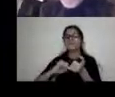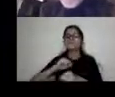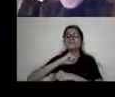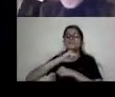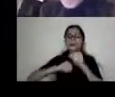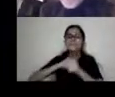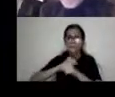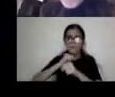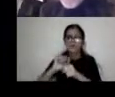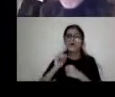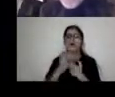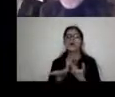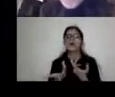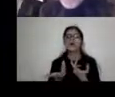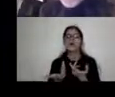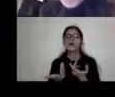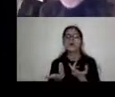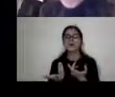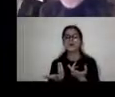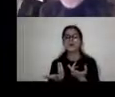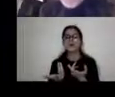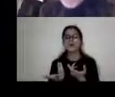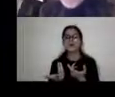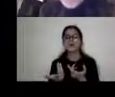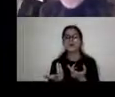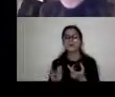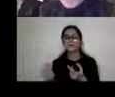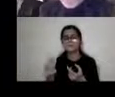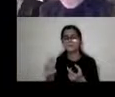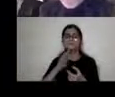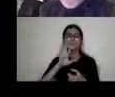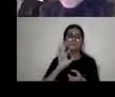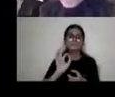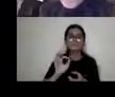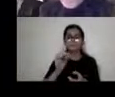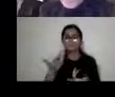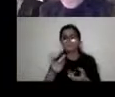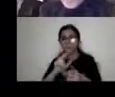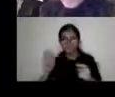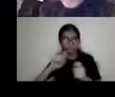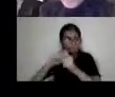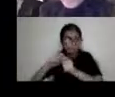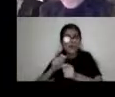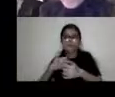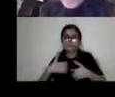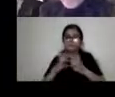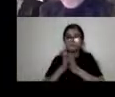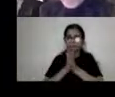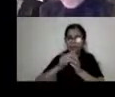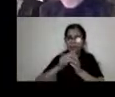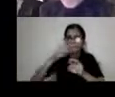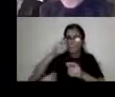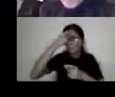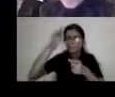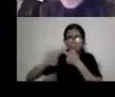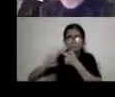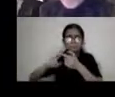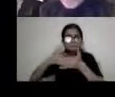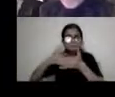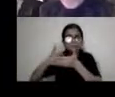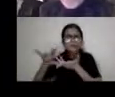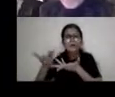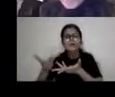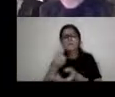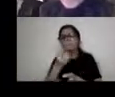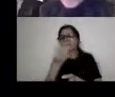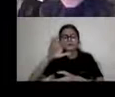who, uh, has written really a very clever and interesting book about the problems. mean, not, uh, you know, in most countries,